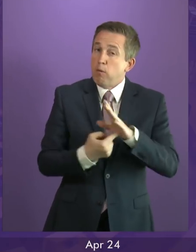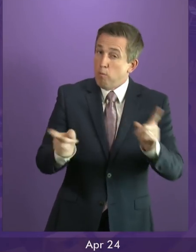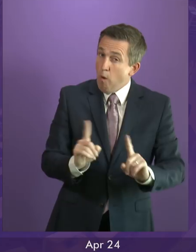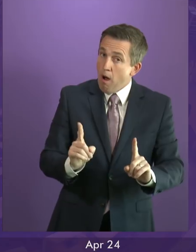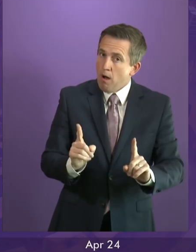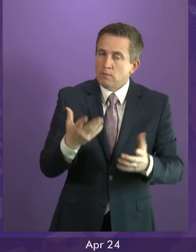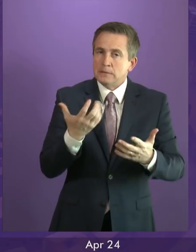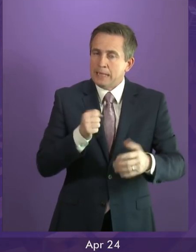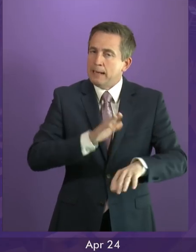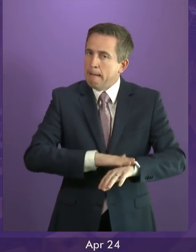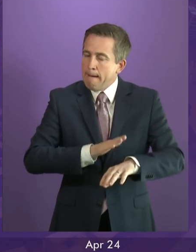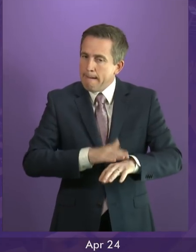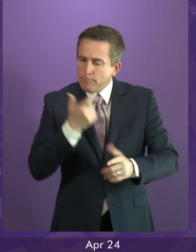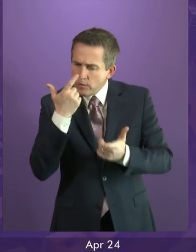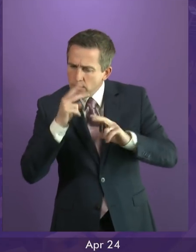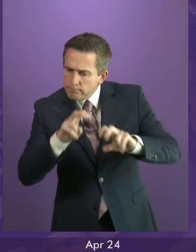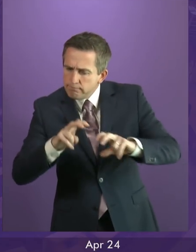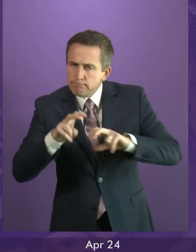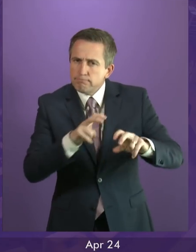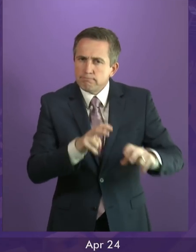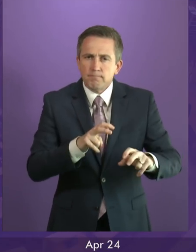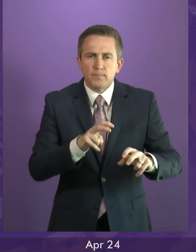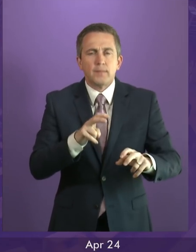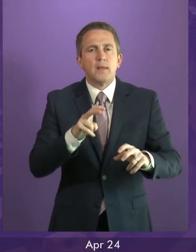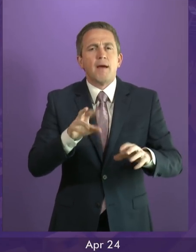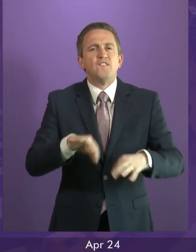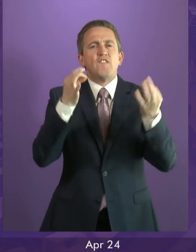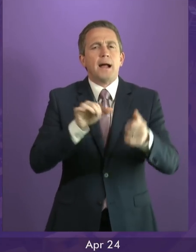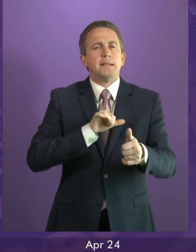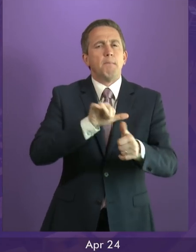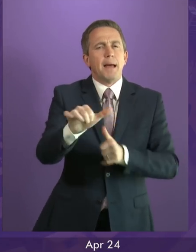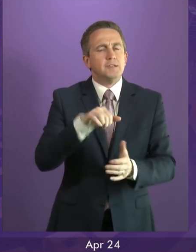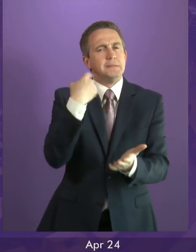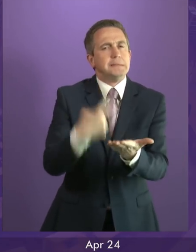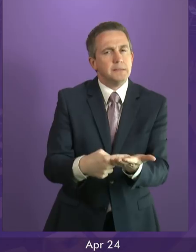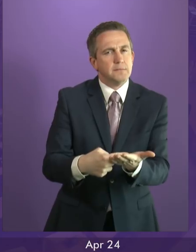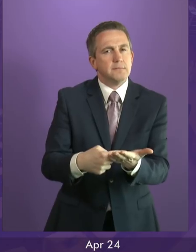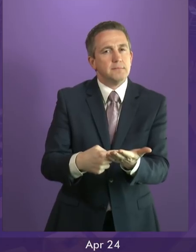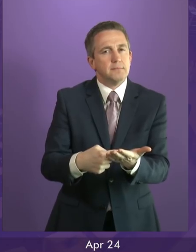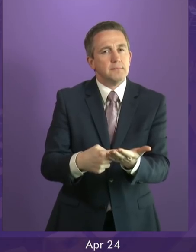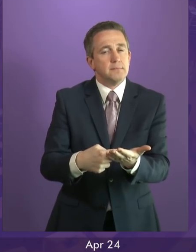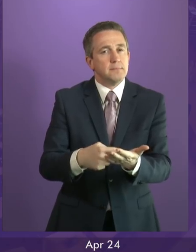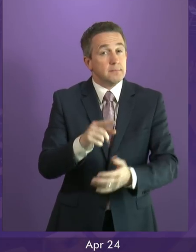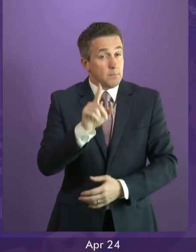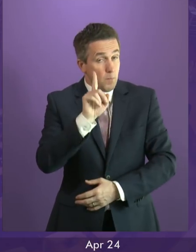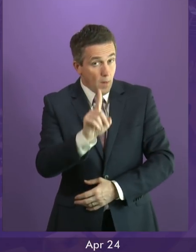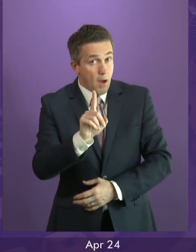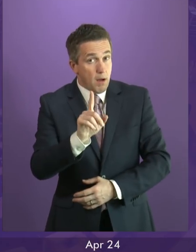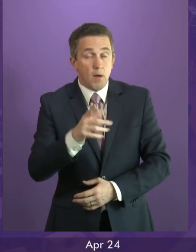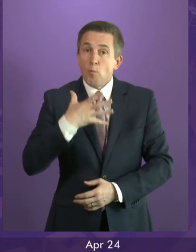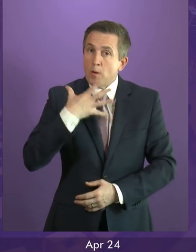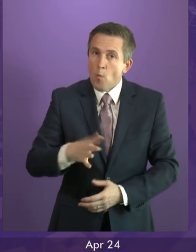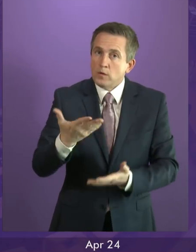been determined would not allow for an informed choice to be made. However, if we are to safeguard Scotland's